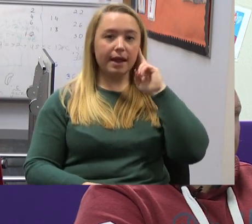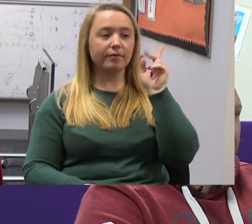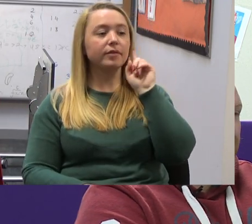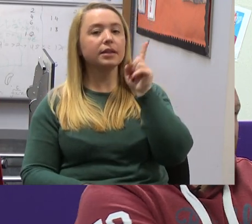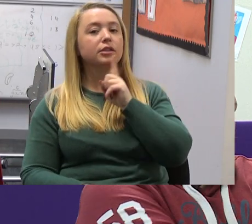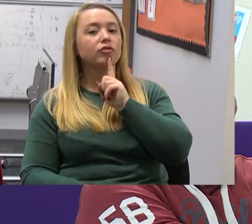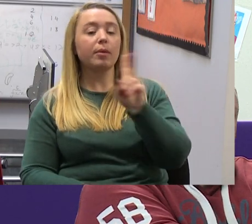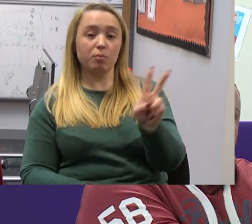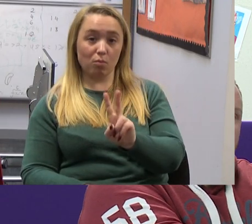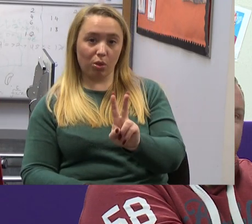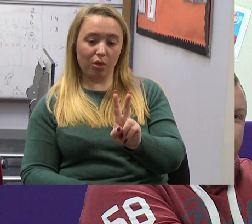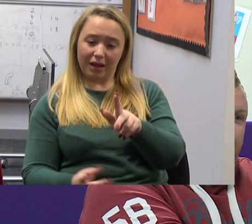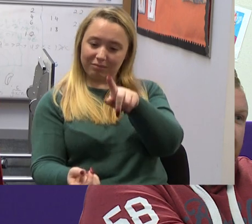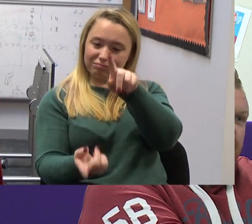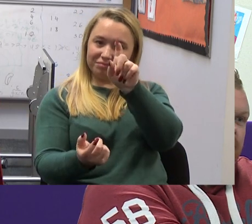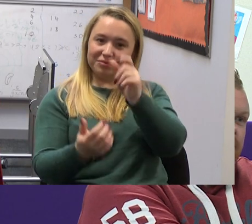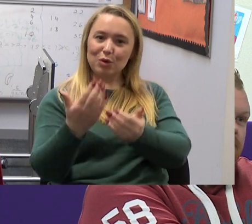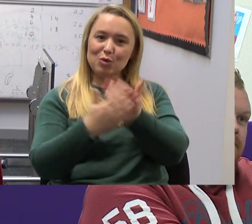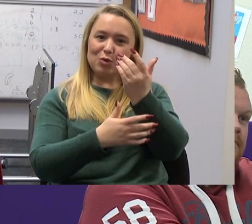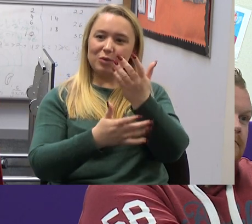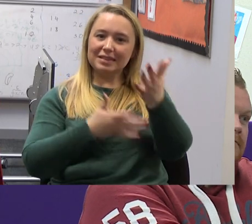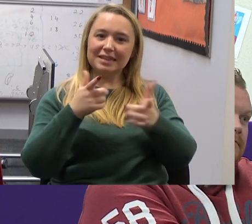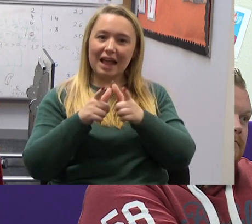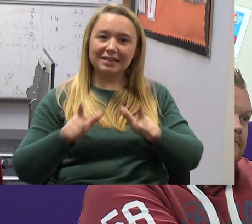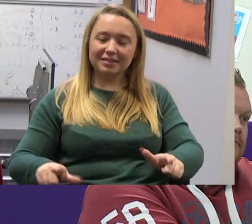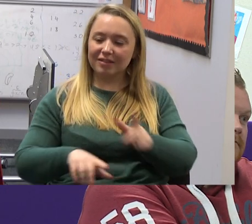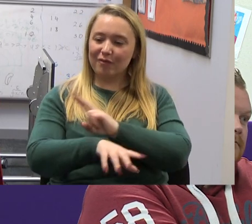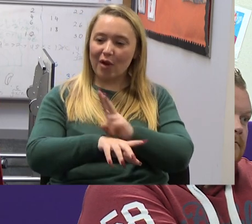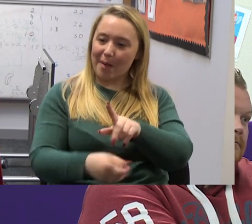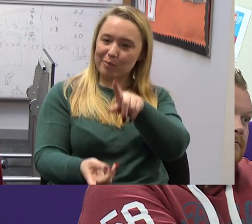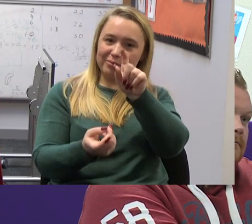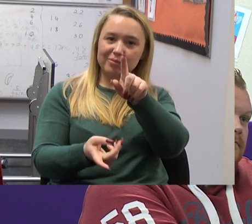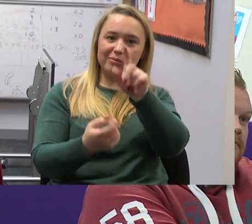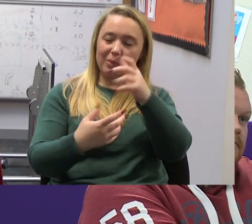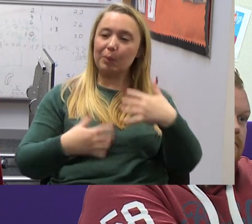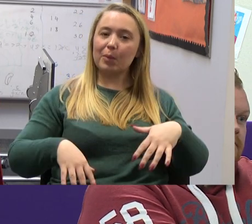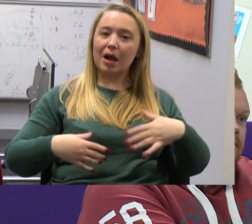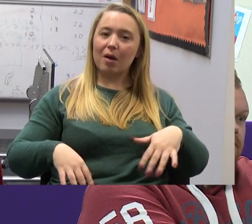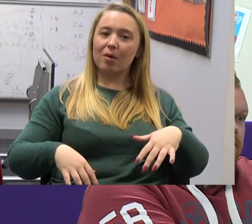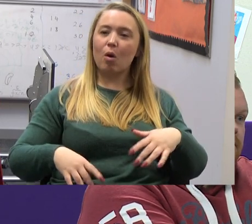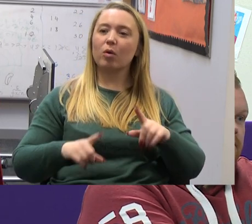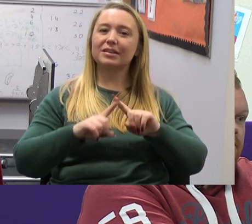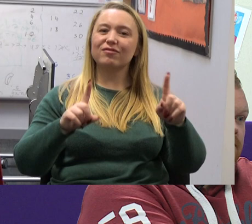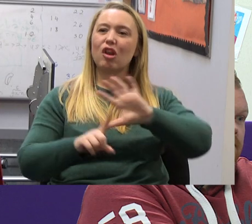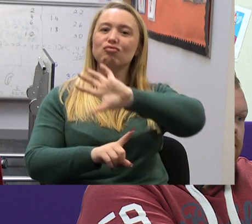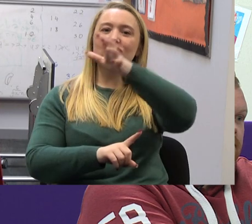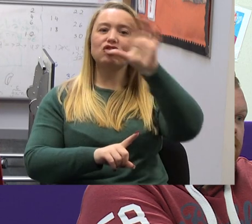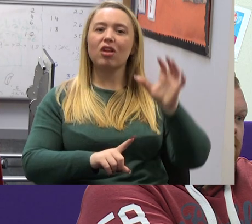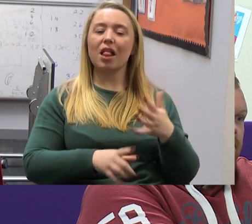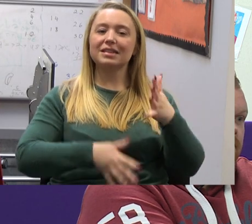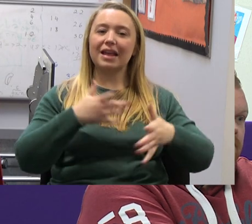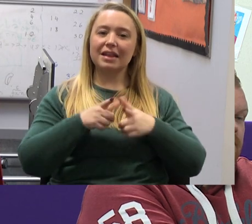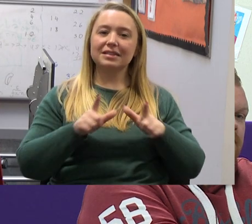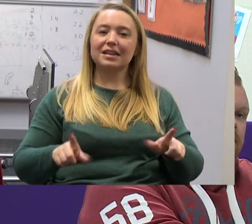deaf. You pick up new signs, different signs to what you've learned. And it just,